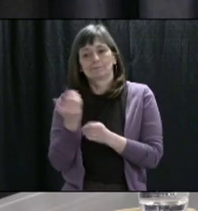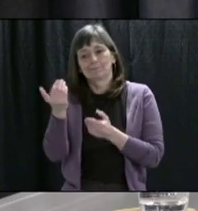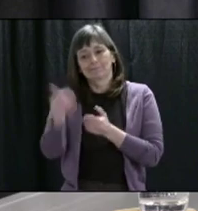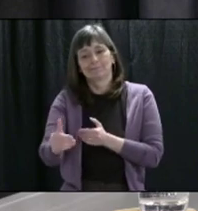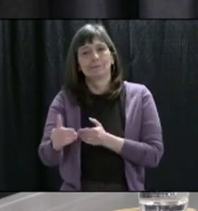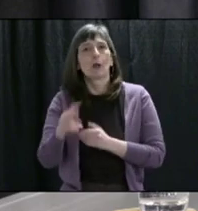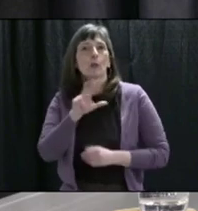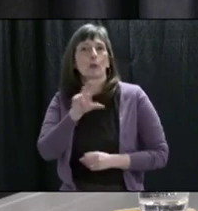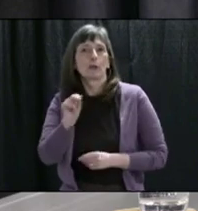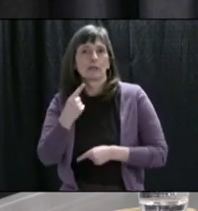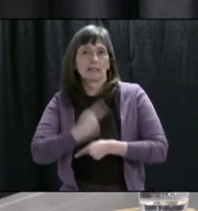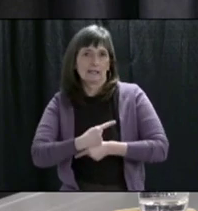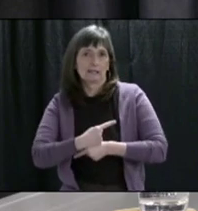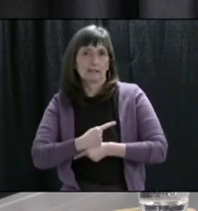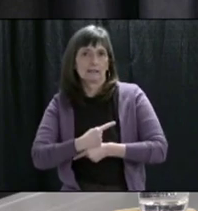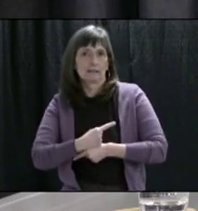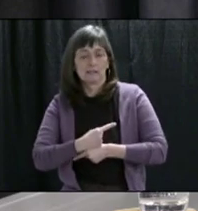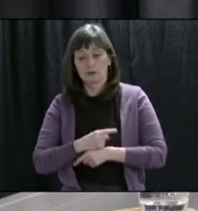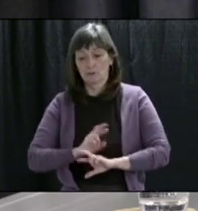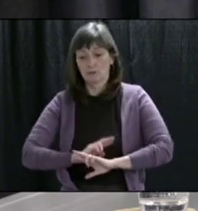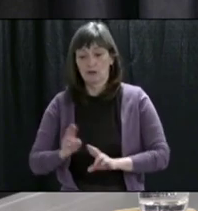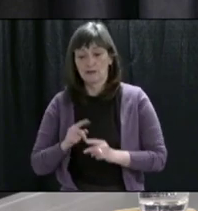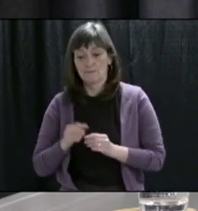what we need to do to be ready.